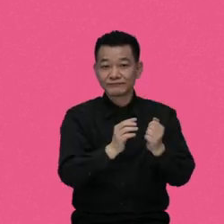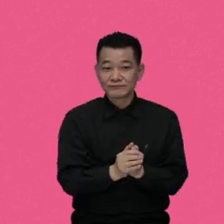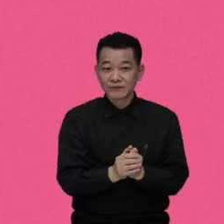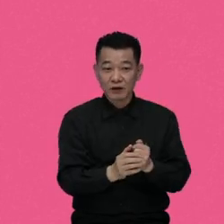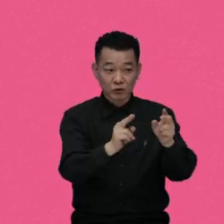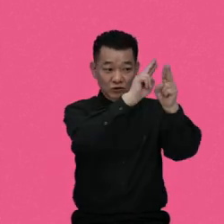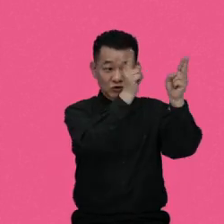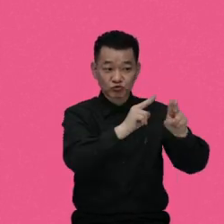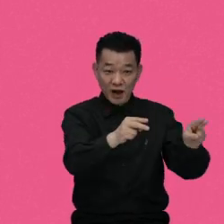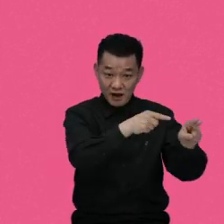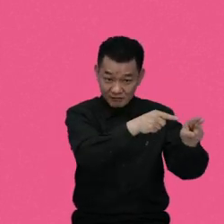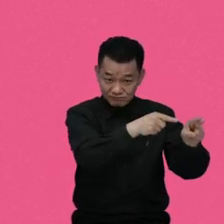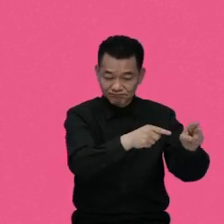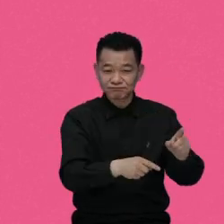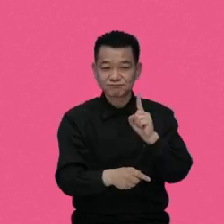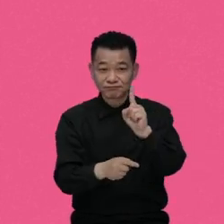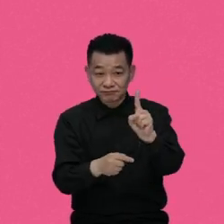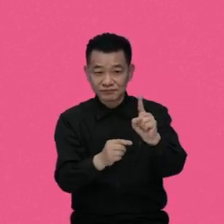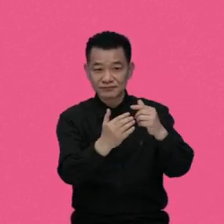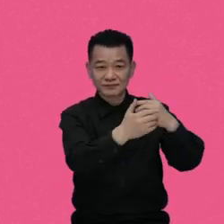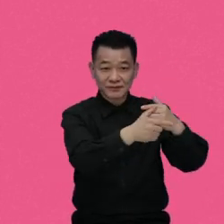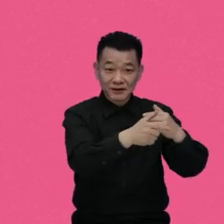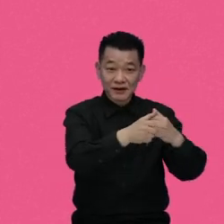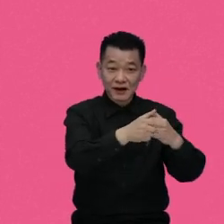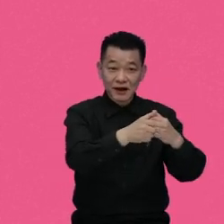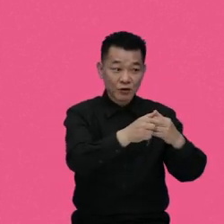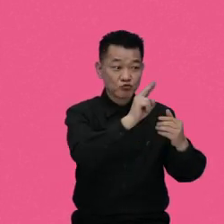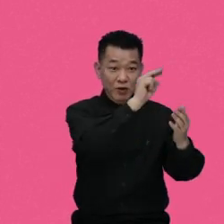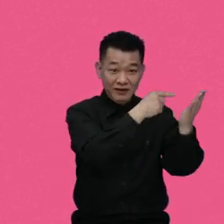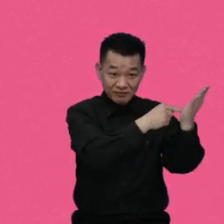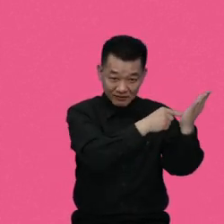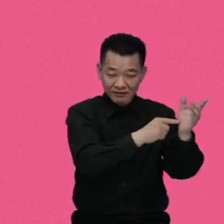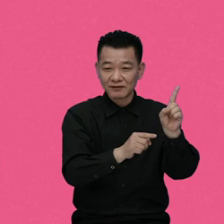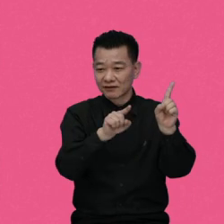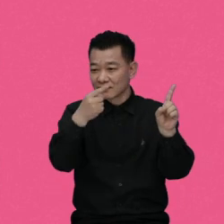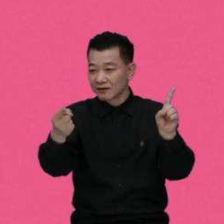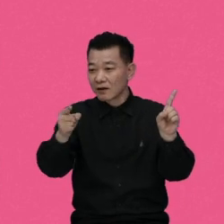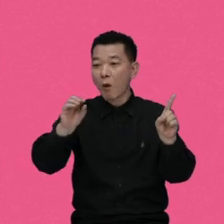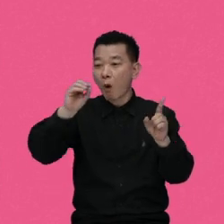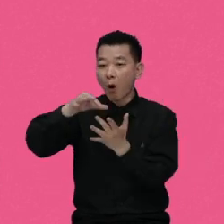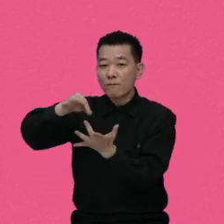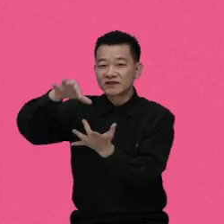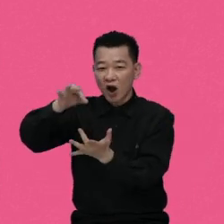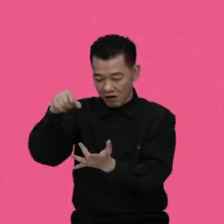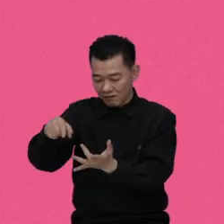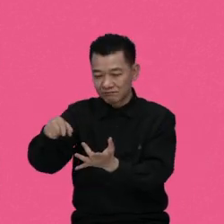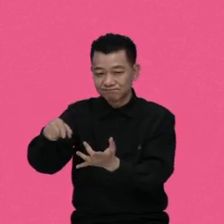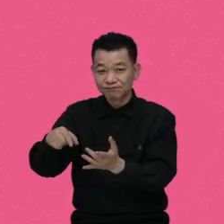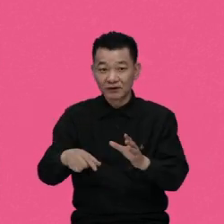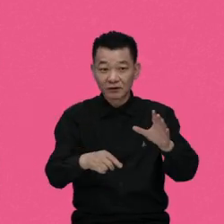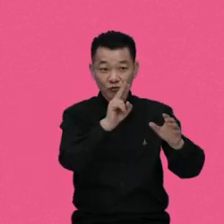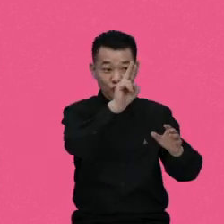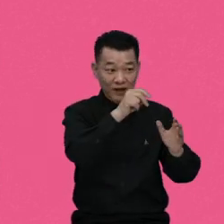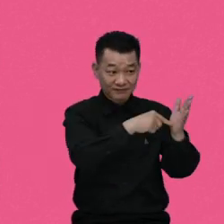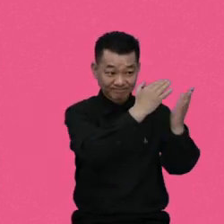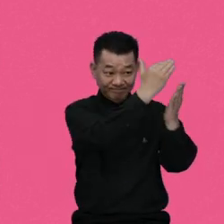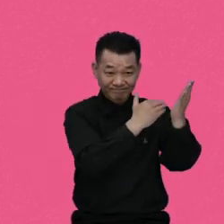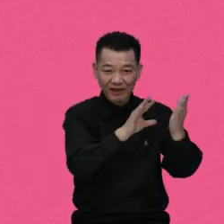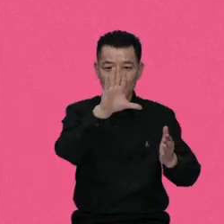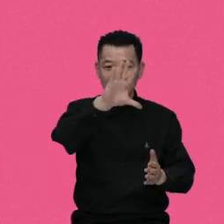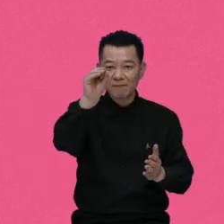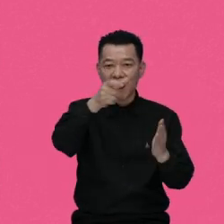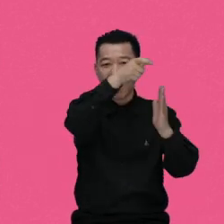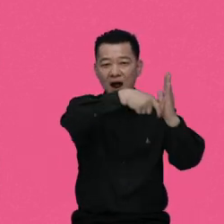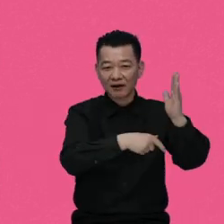Convention and Optional Protocol, according to the format of international treaties. The main Convention consists